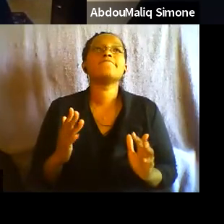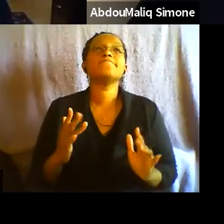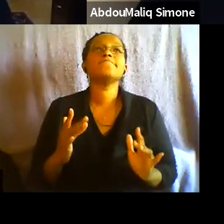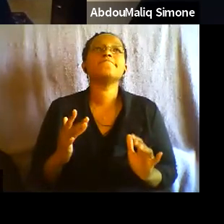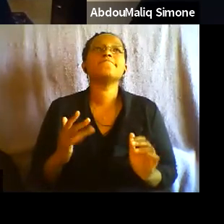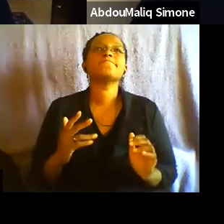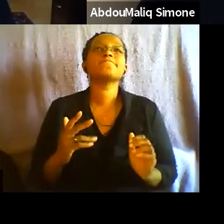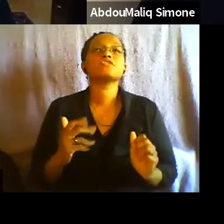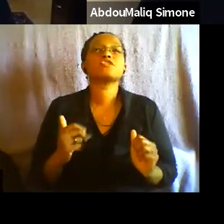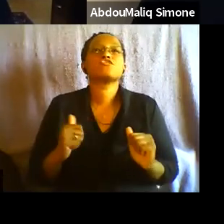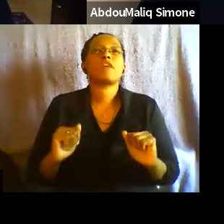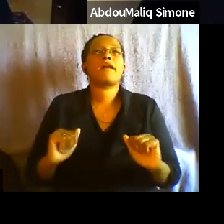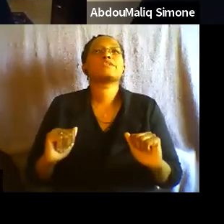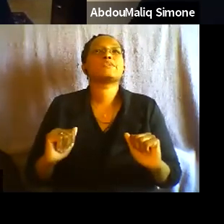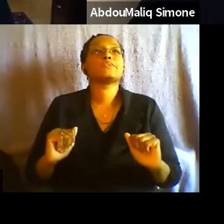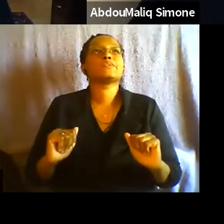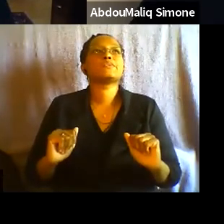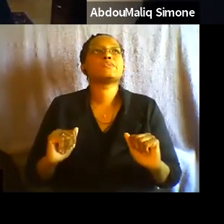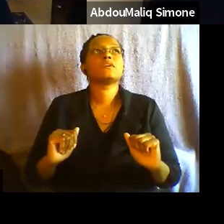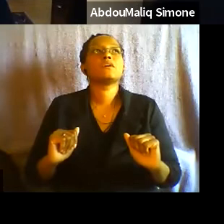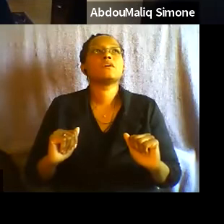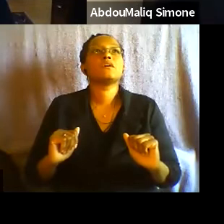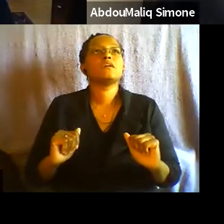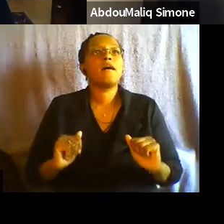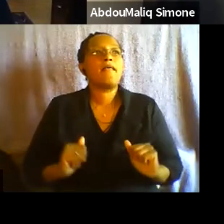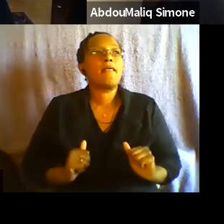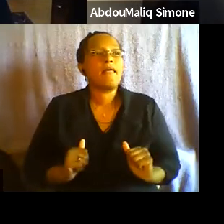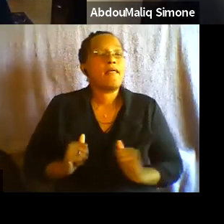inhabit, uh, urban conditions.